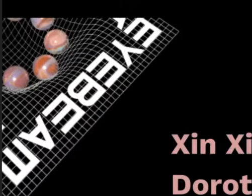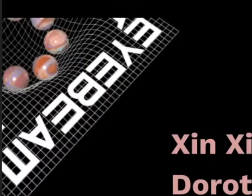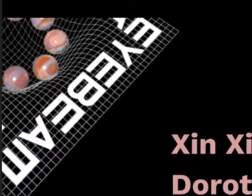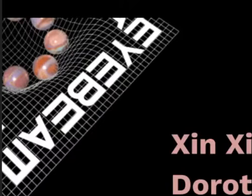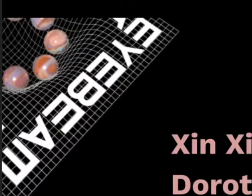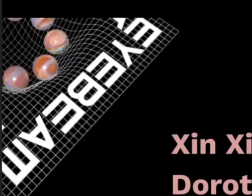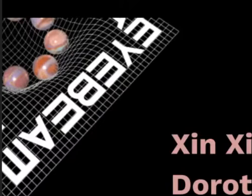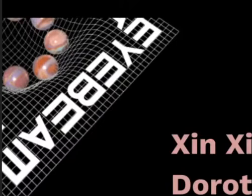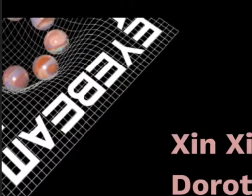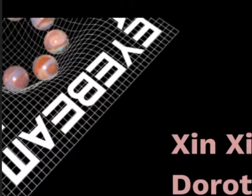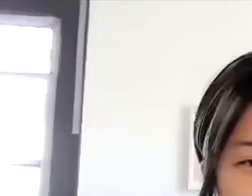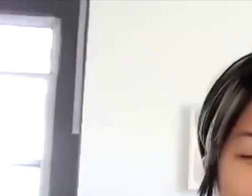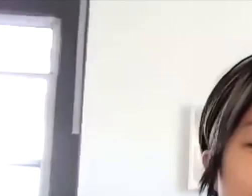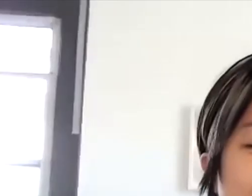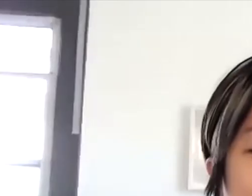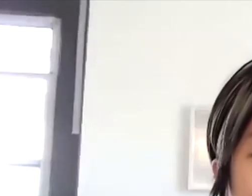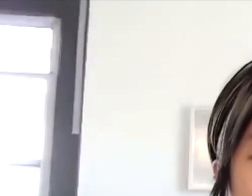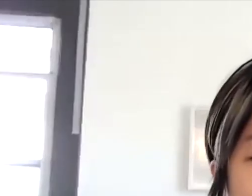excited for this. Hello.